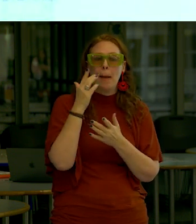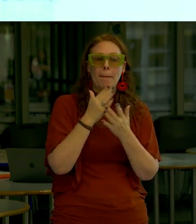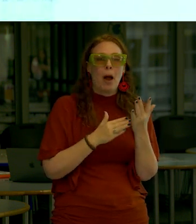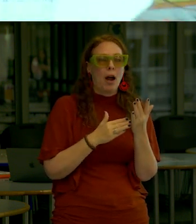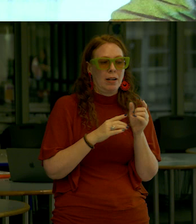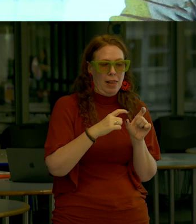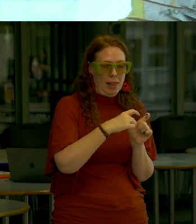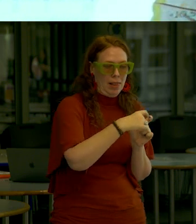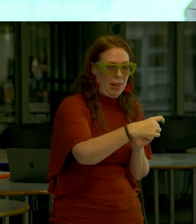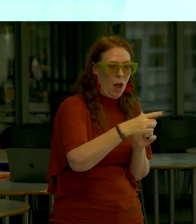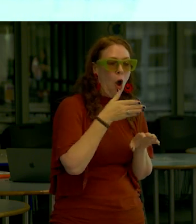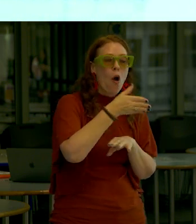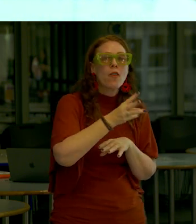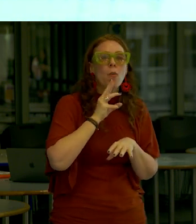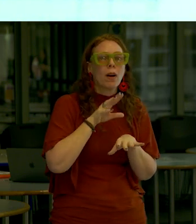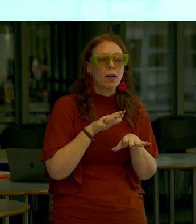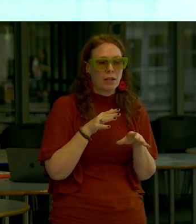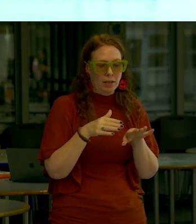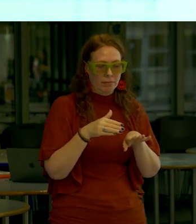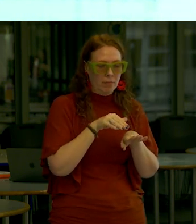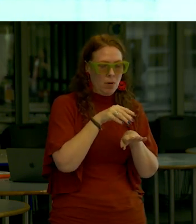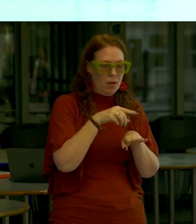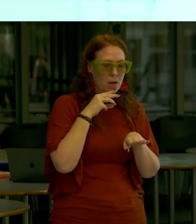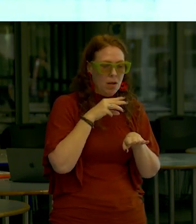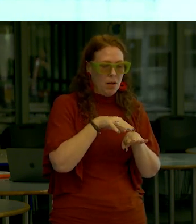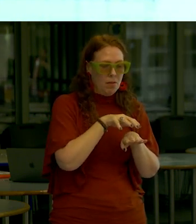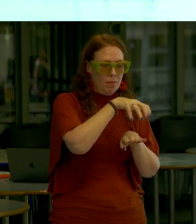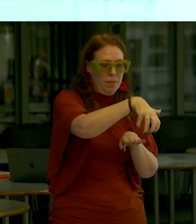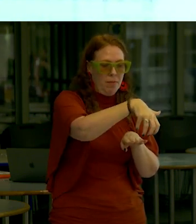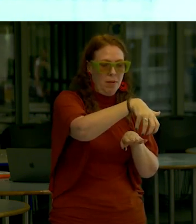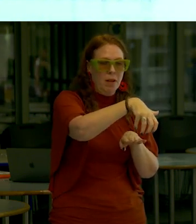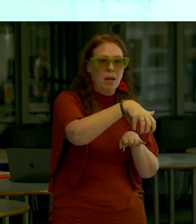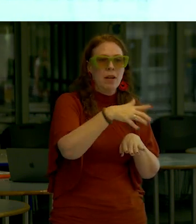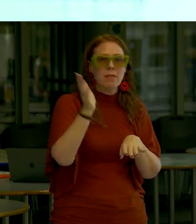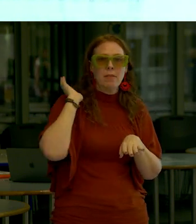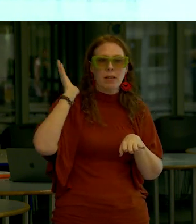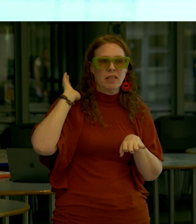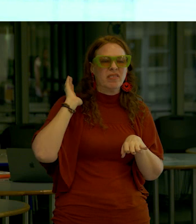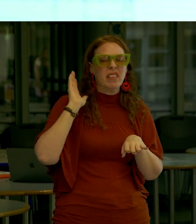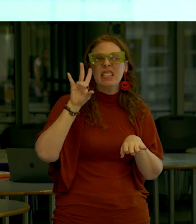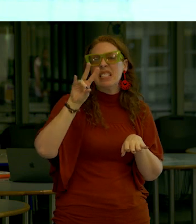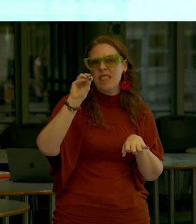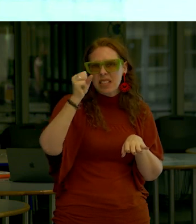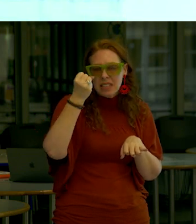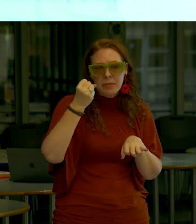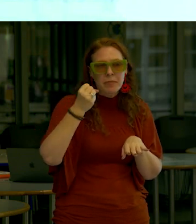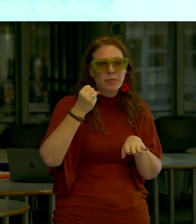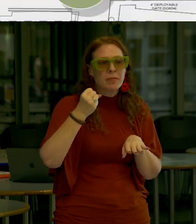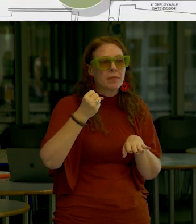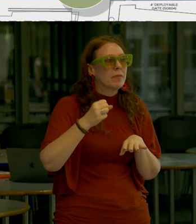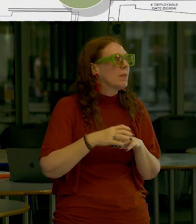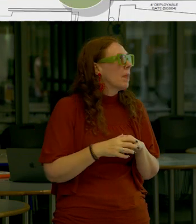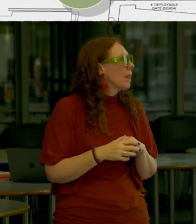actually sticks out over the water like when the battery park was built as an authority back in the day in the 70's there was a